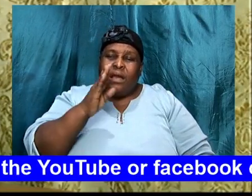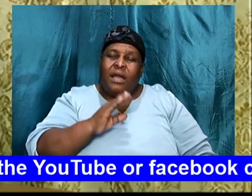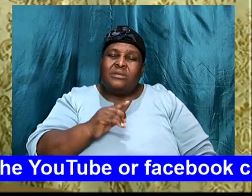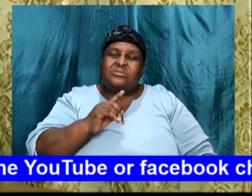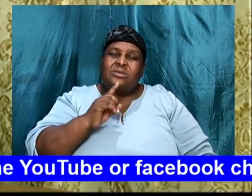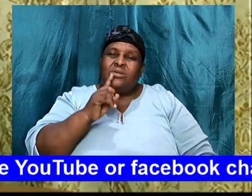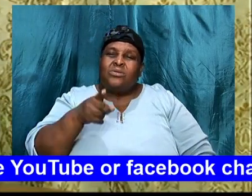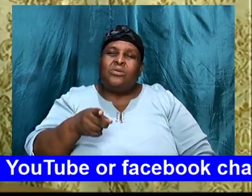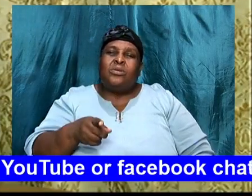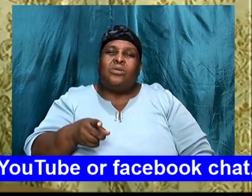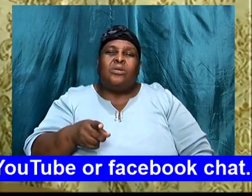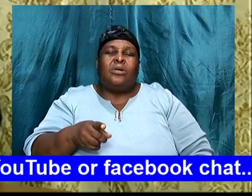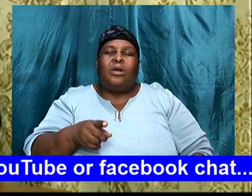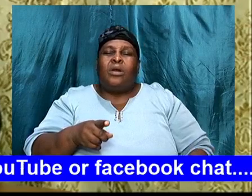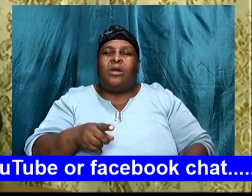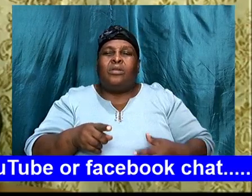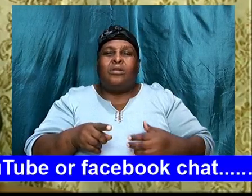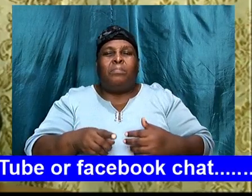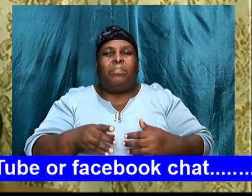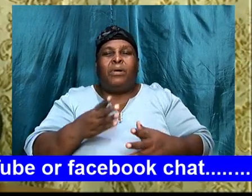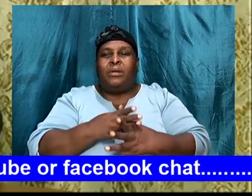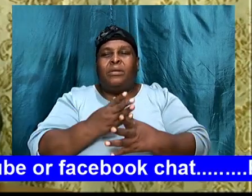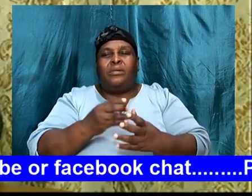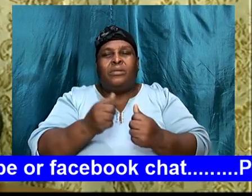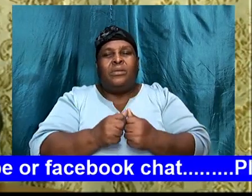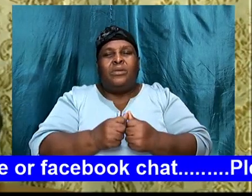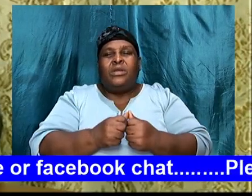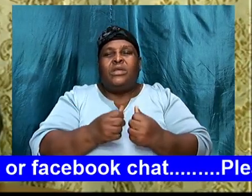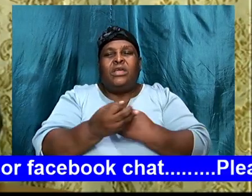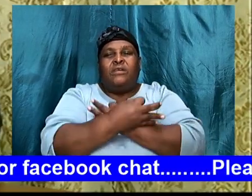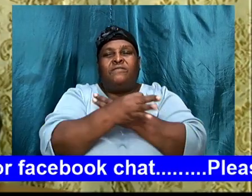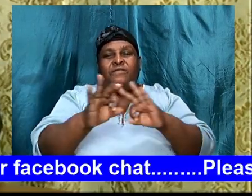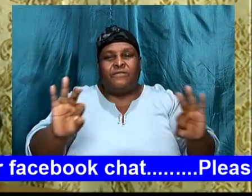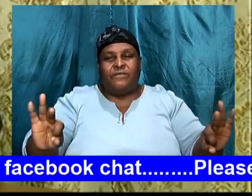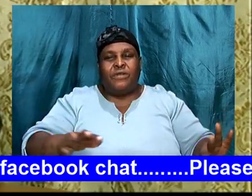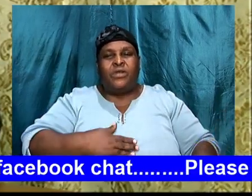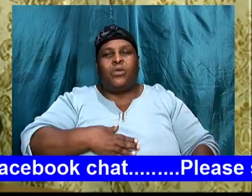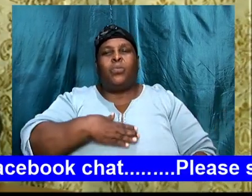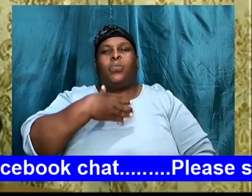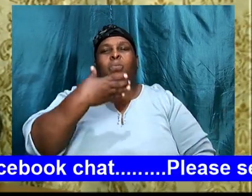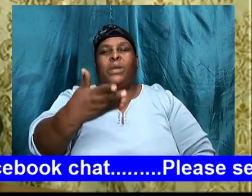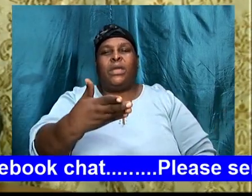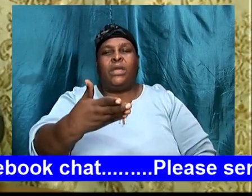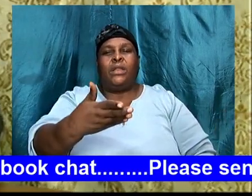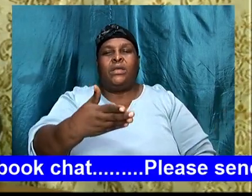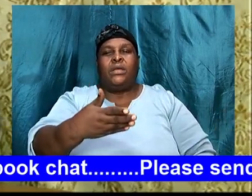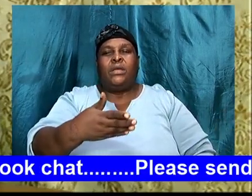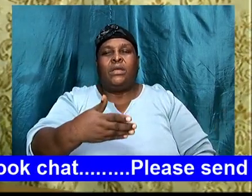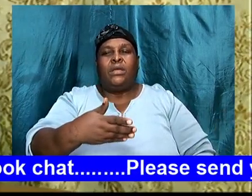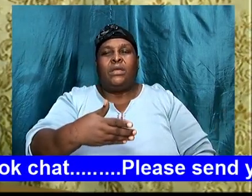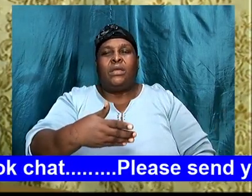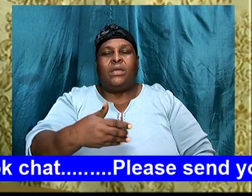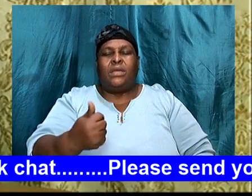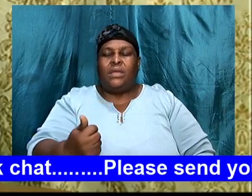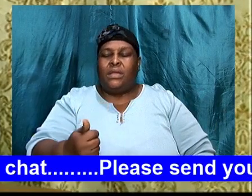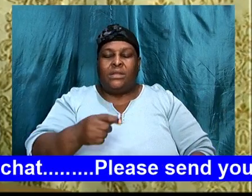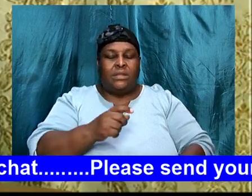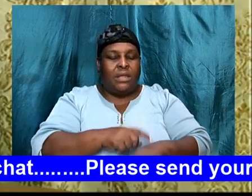to mess with, free will, anytime, God begins, to mess with, free will, it is not, free will, anymore, more,